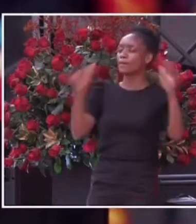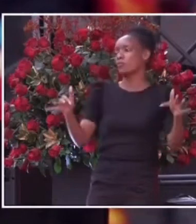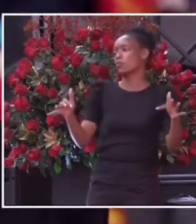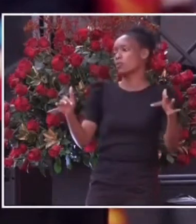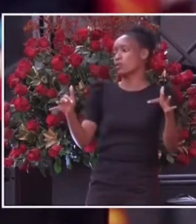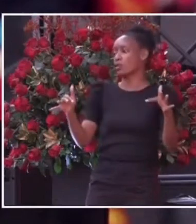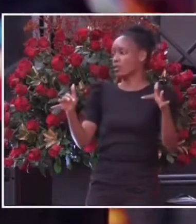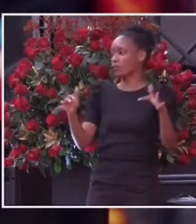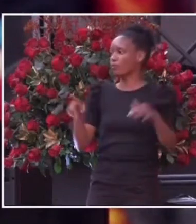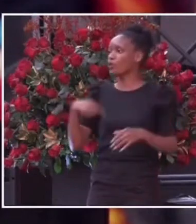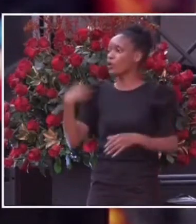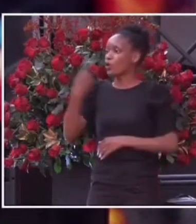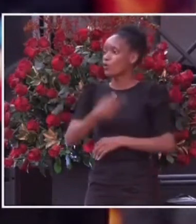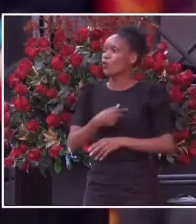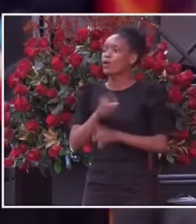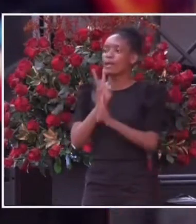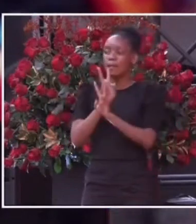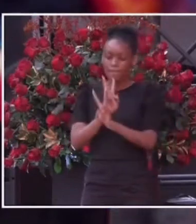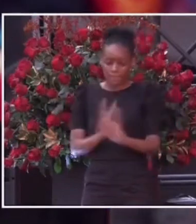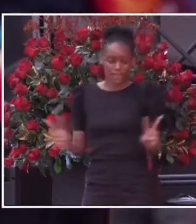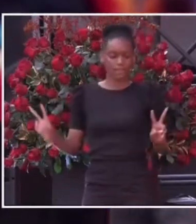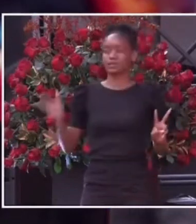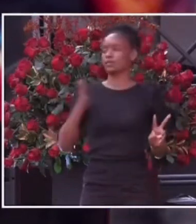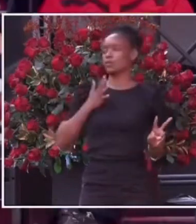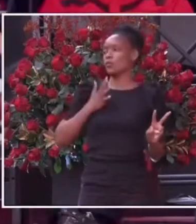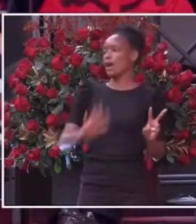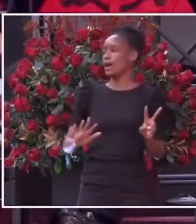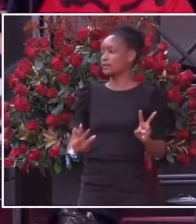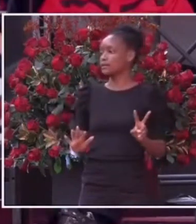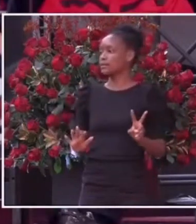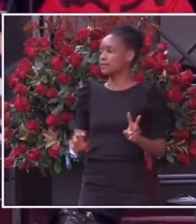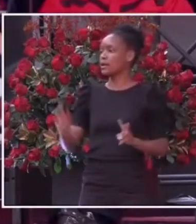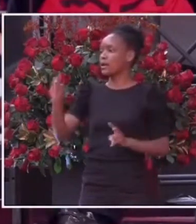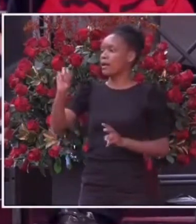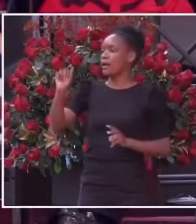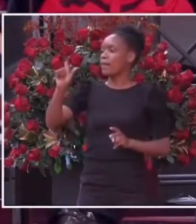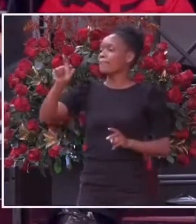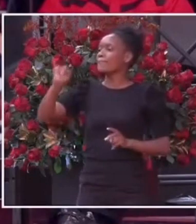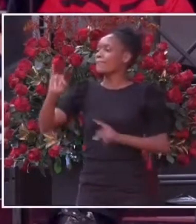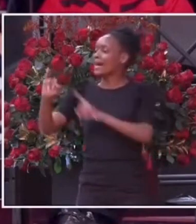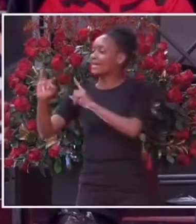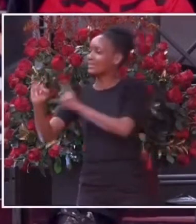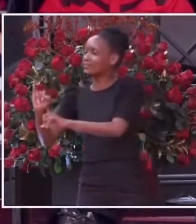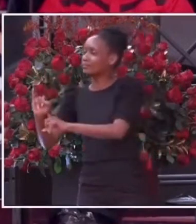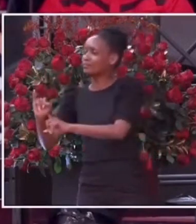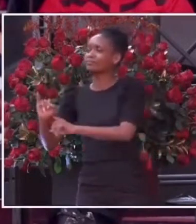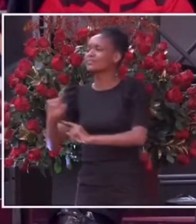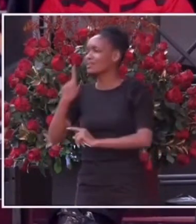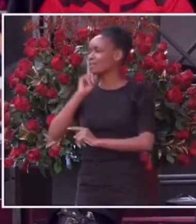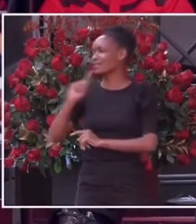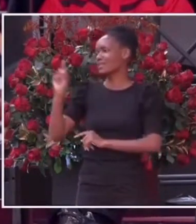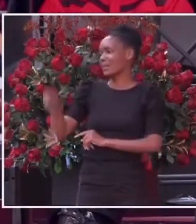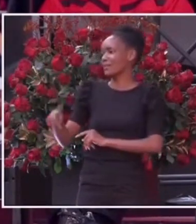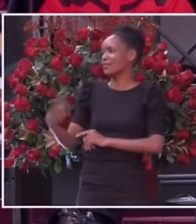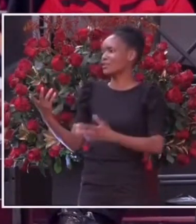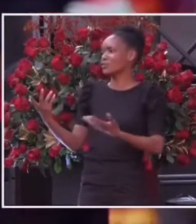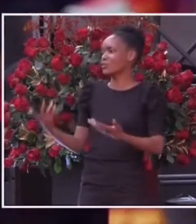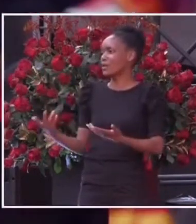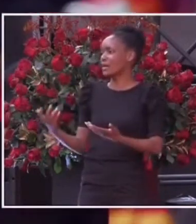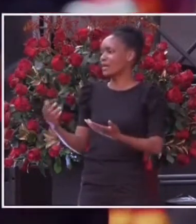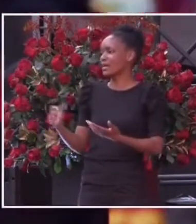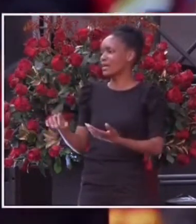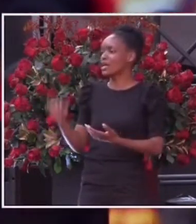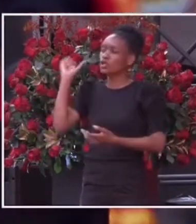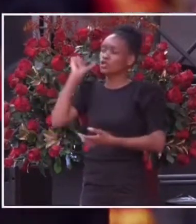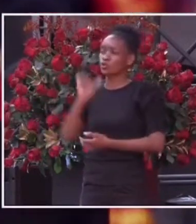We need peace and to silence the guns in Mali, in Burkina Faso, in Sudan. We